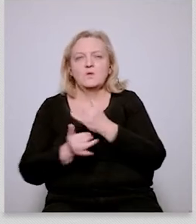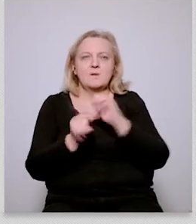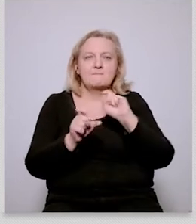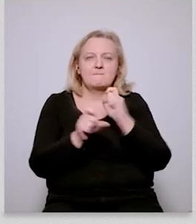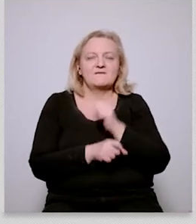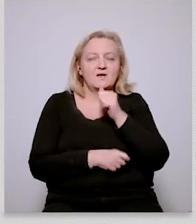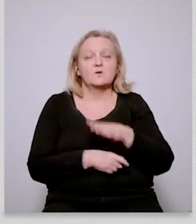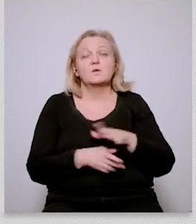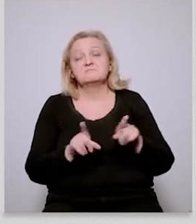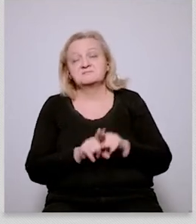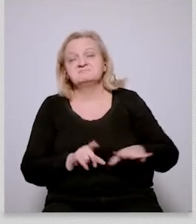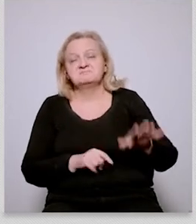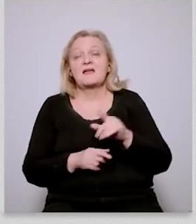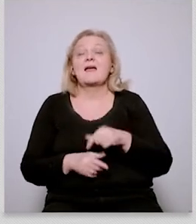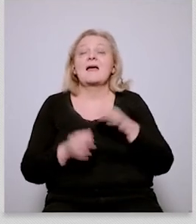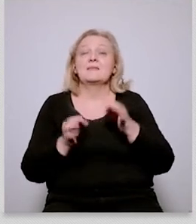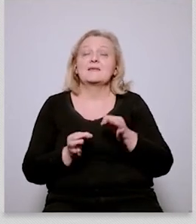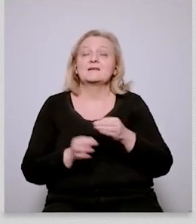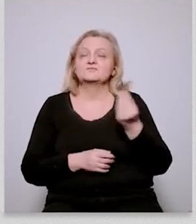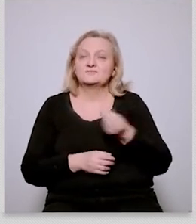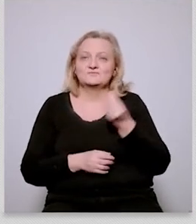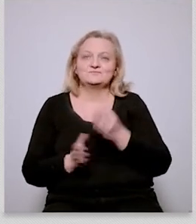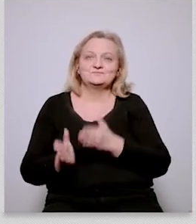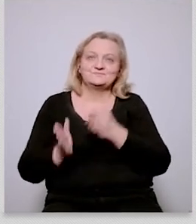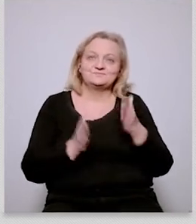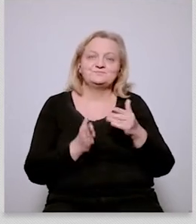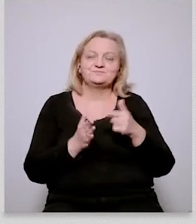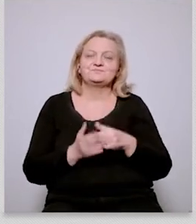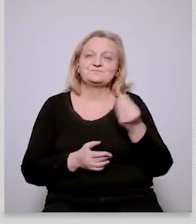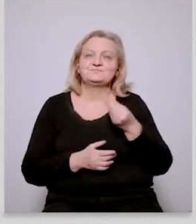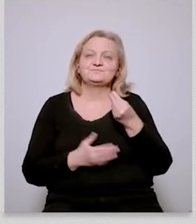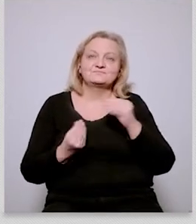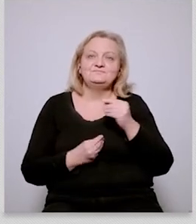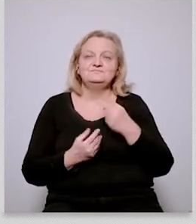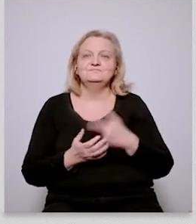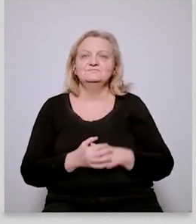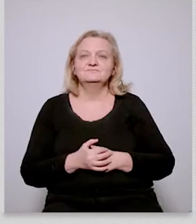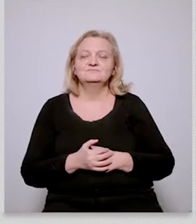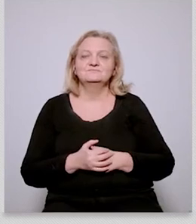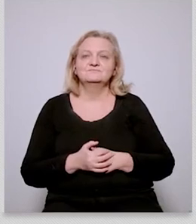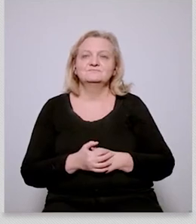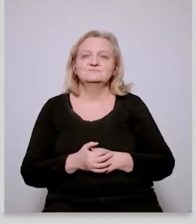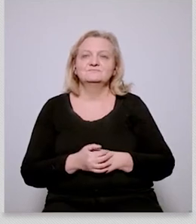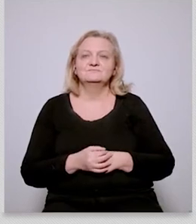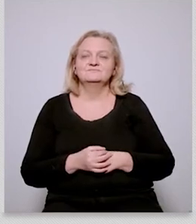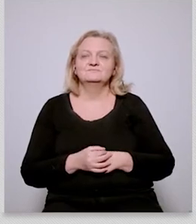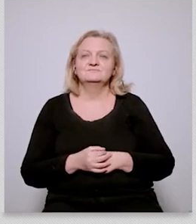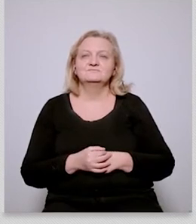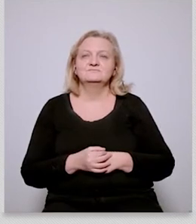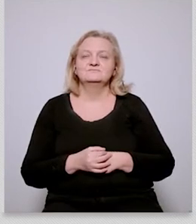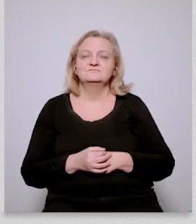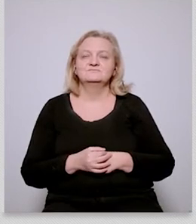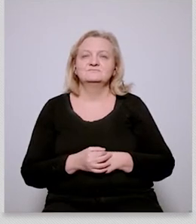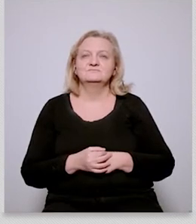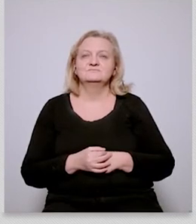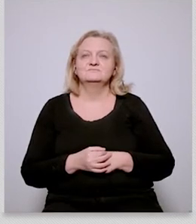uh country to uh to to the czech republic um with thomas jungwirt